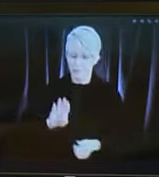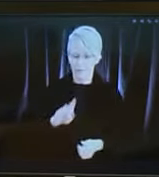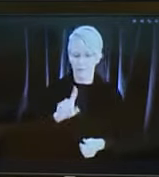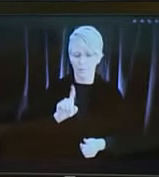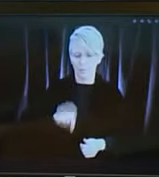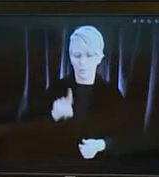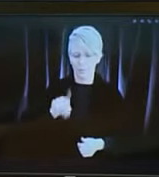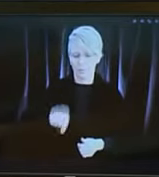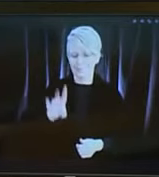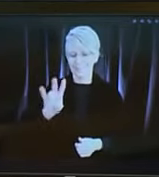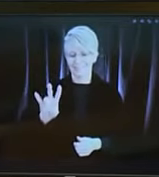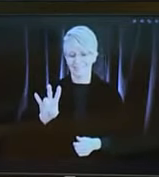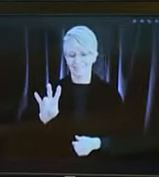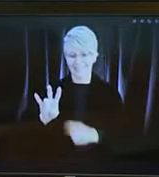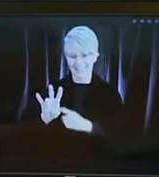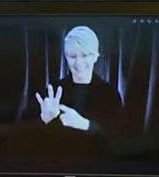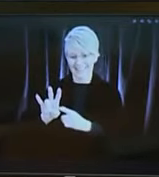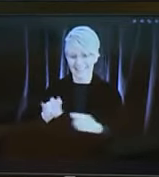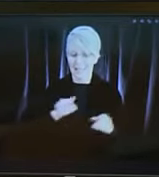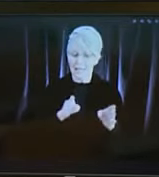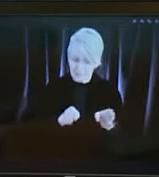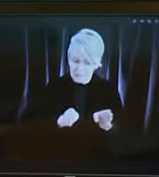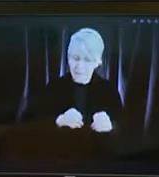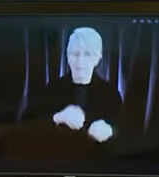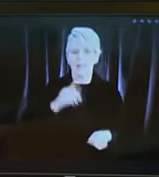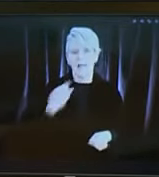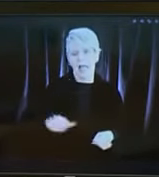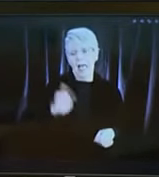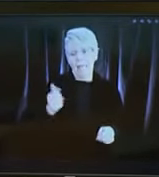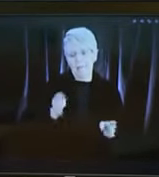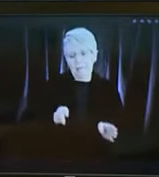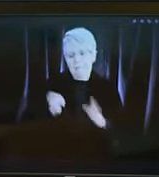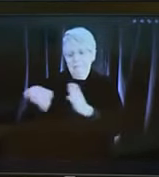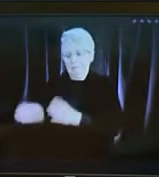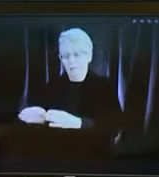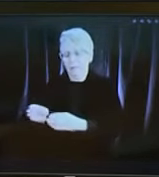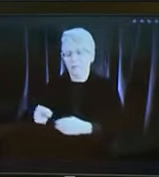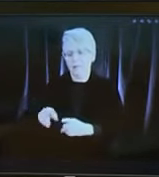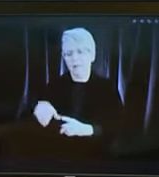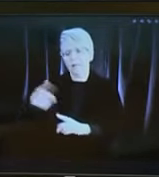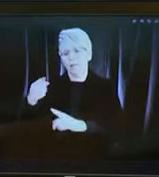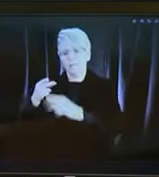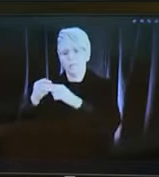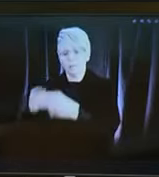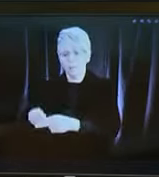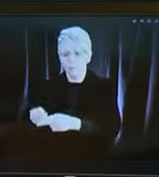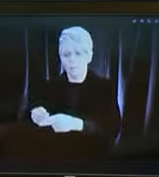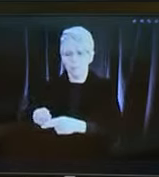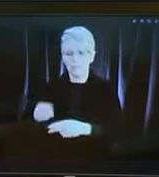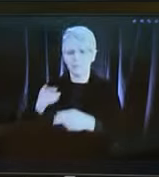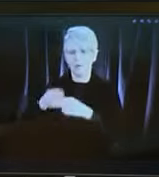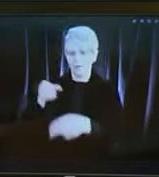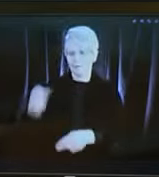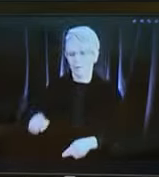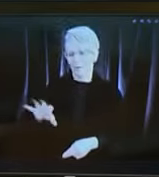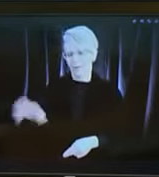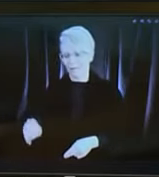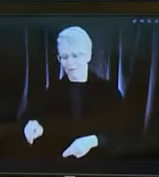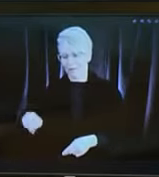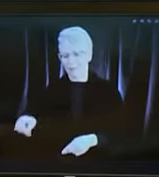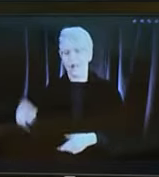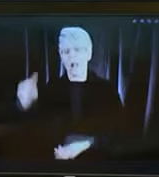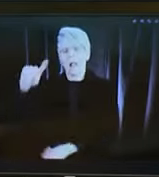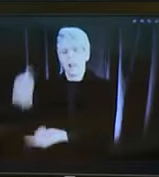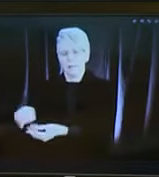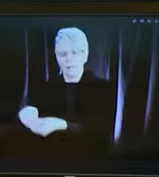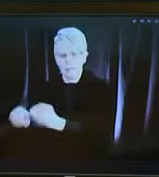and a smaller proportion have been the variant which is first identified in south africa thank you adam i